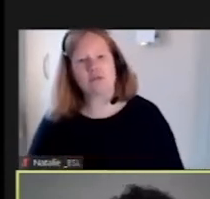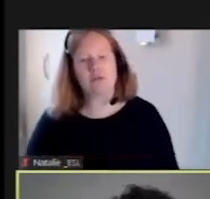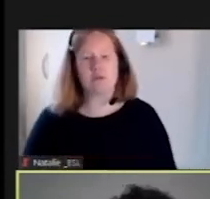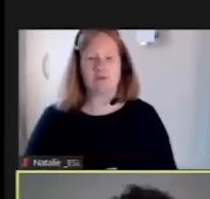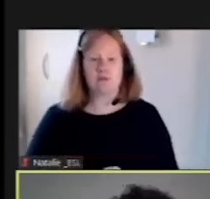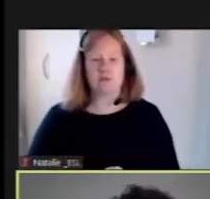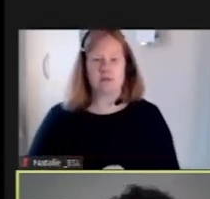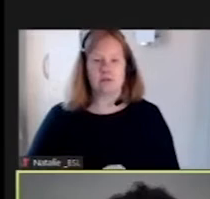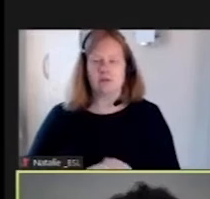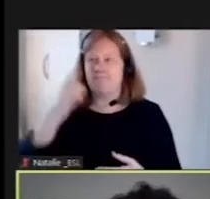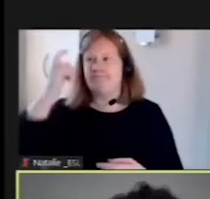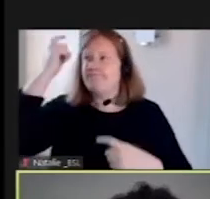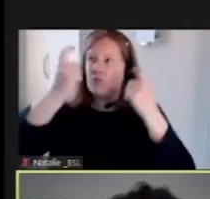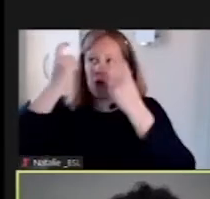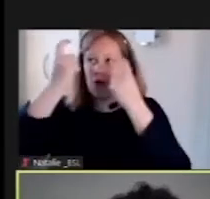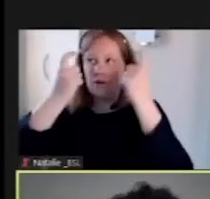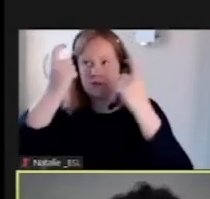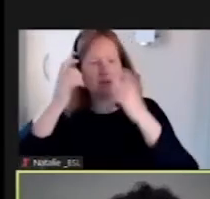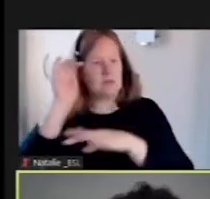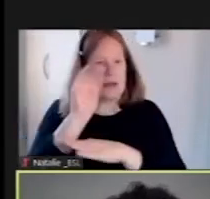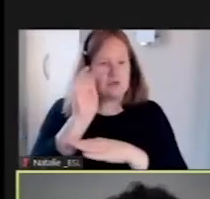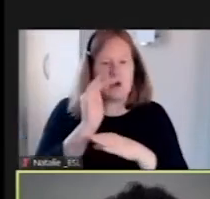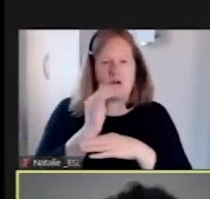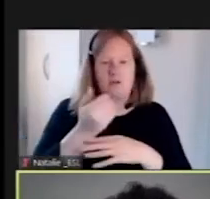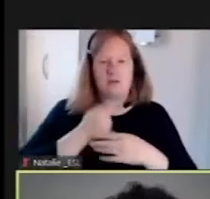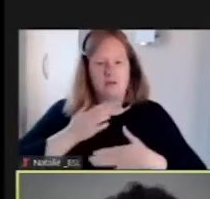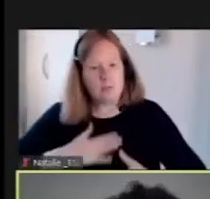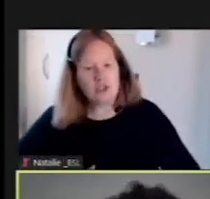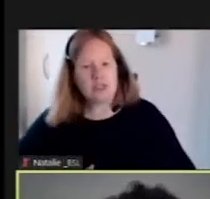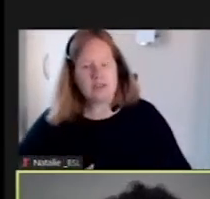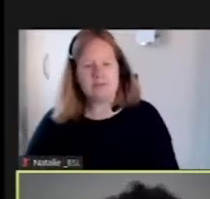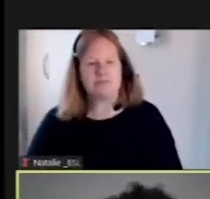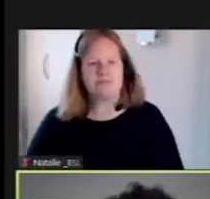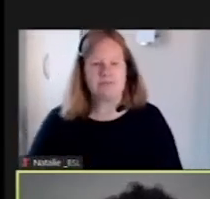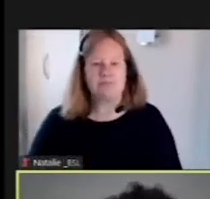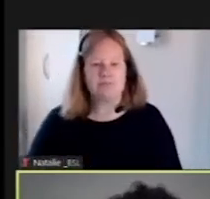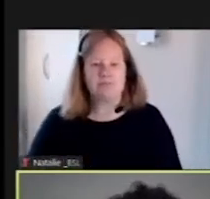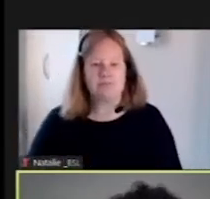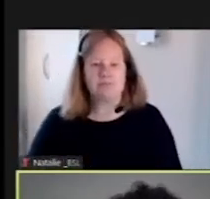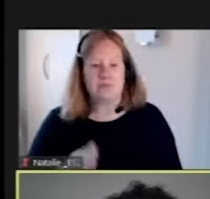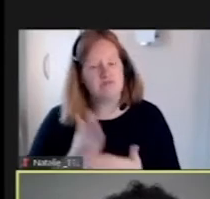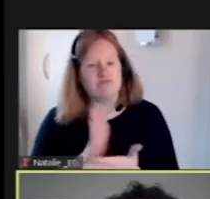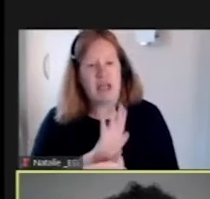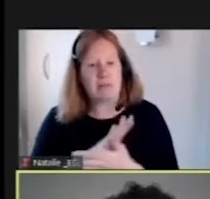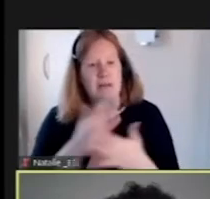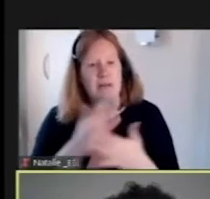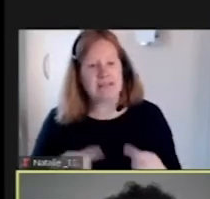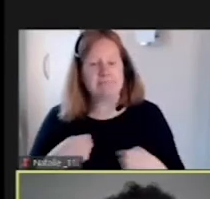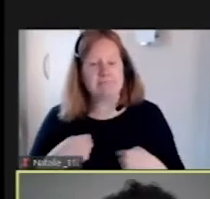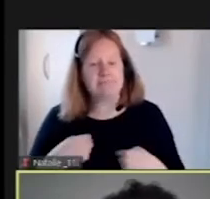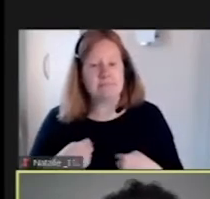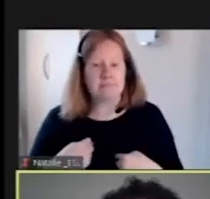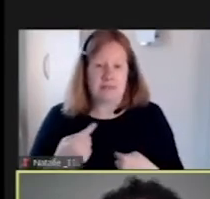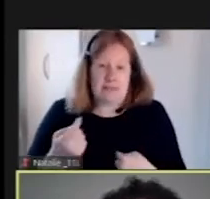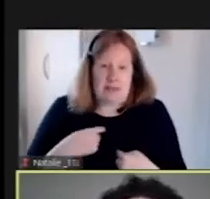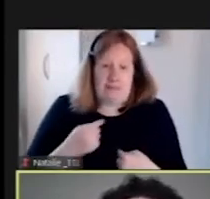thoughts in the outdoors. yeah, I'm glad I did it. I guess that's